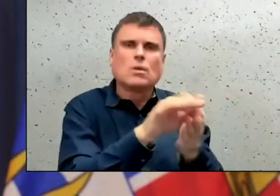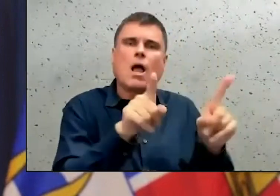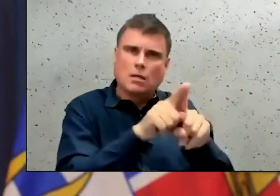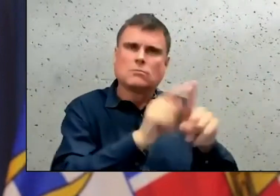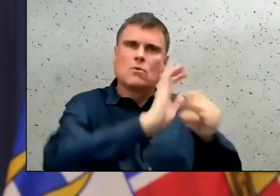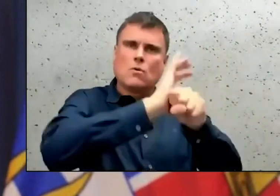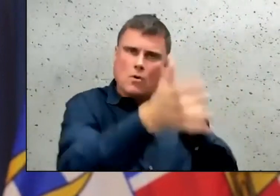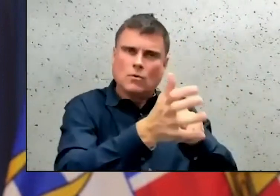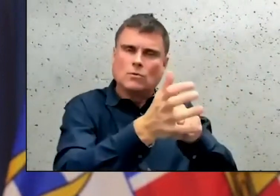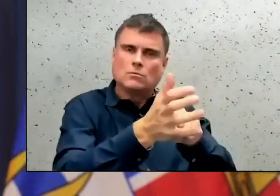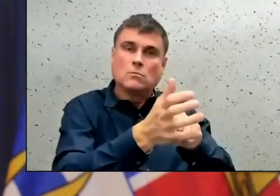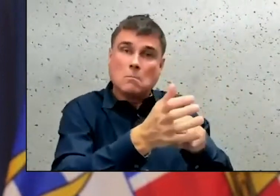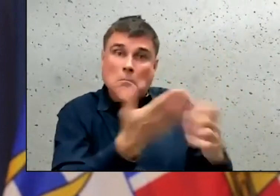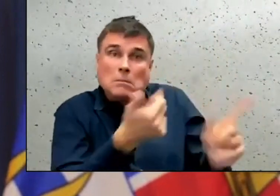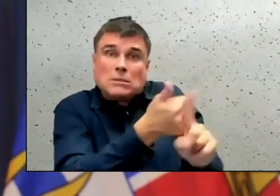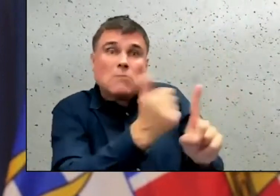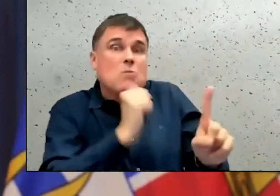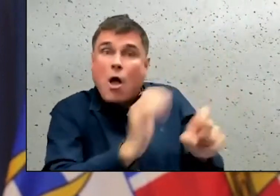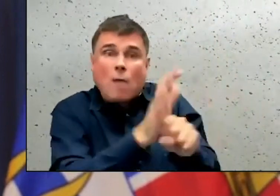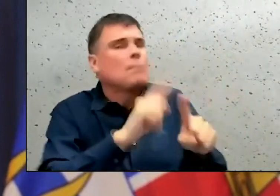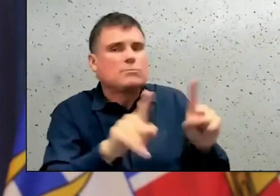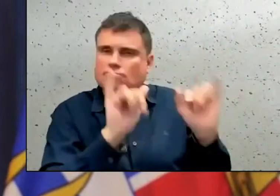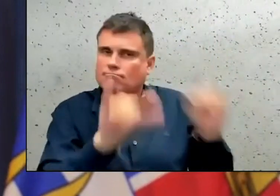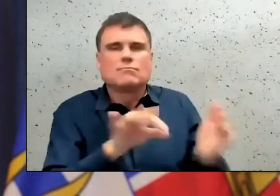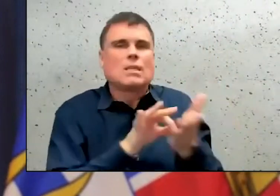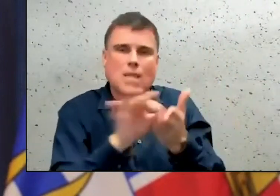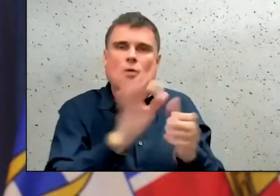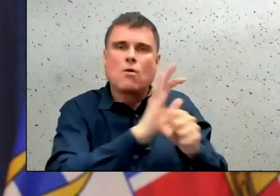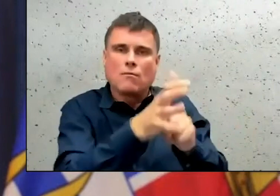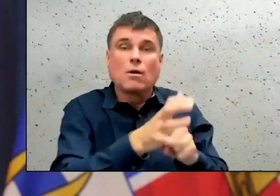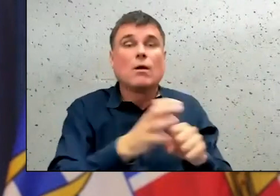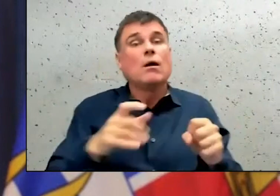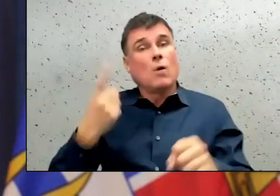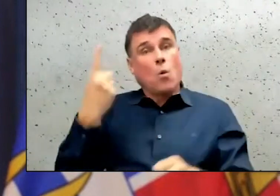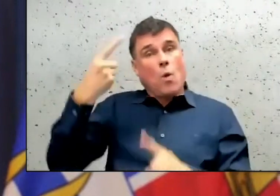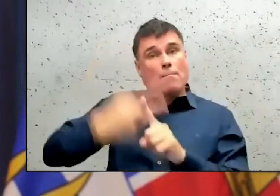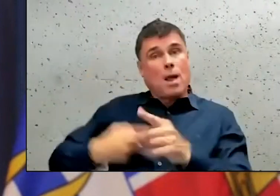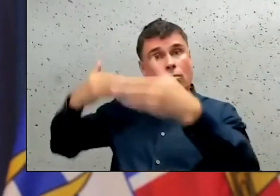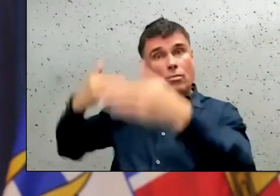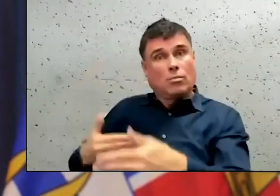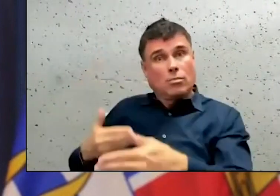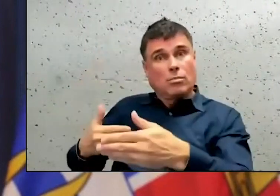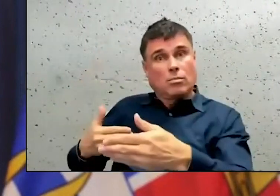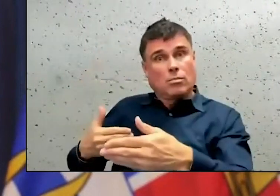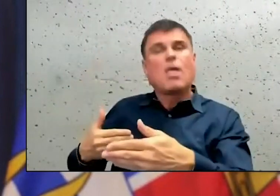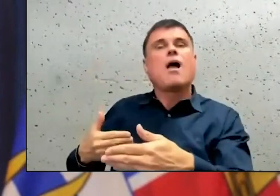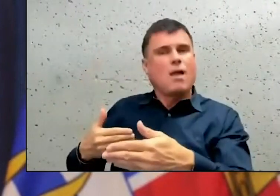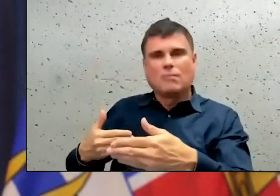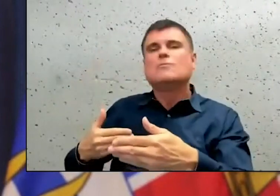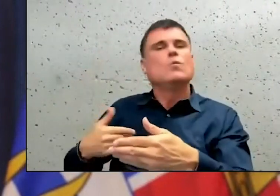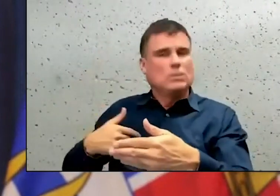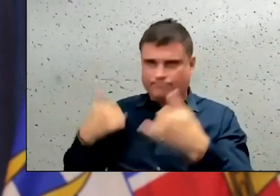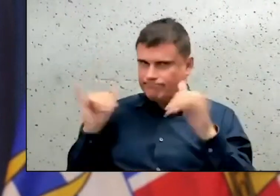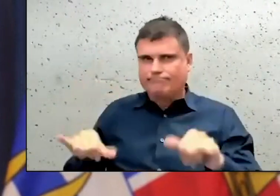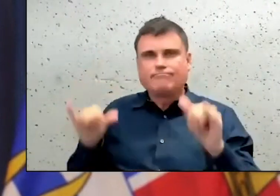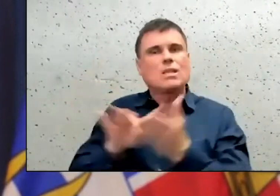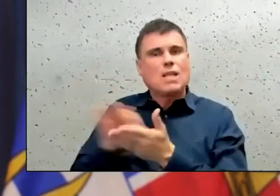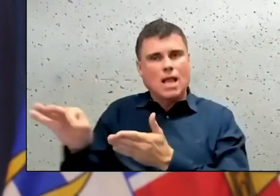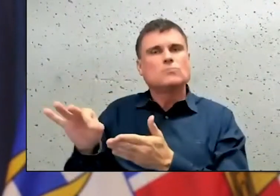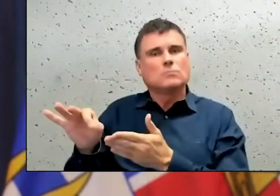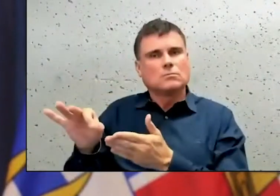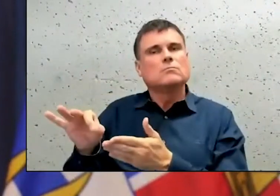occurs within 30 days, then it is counted. So that information is available. I can get it to you afterwards.